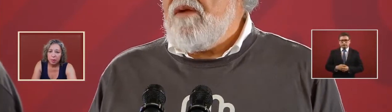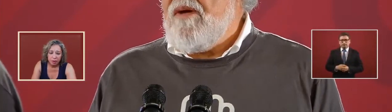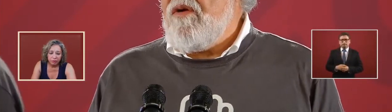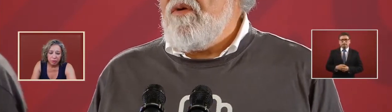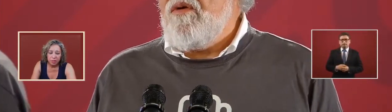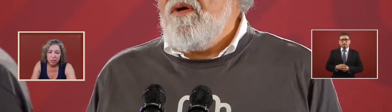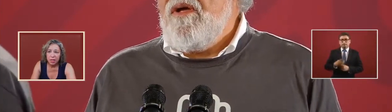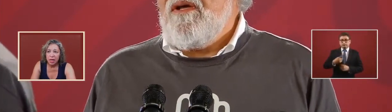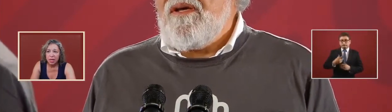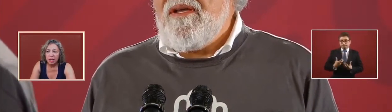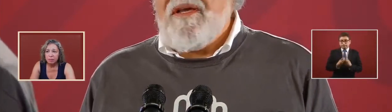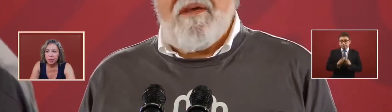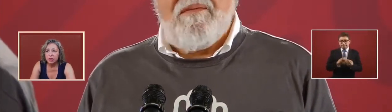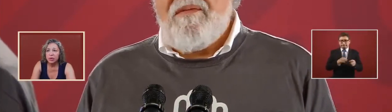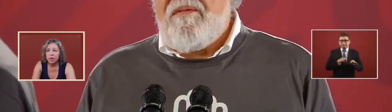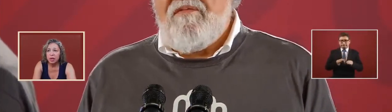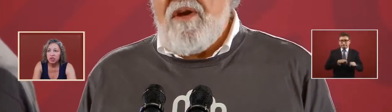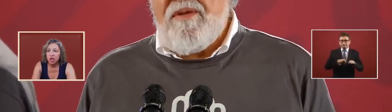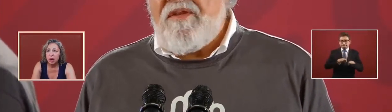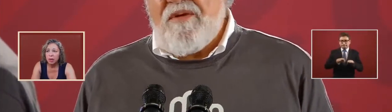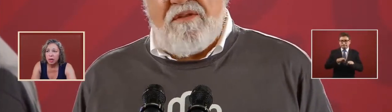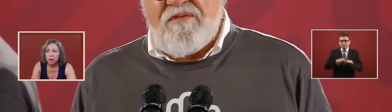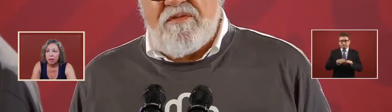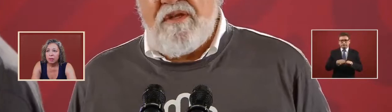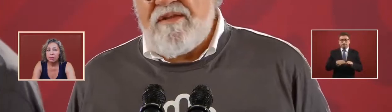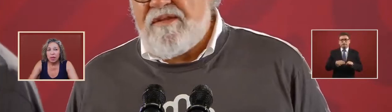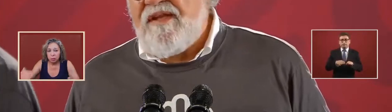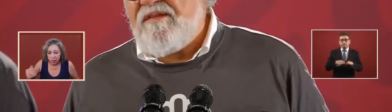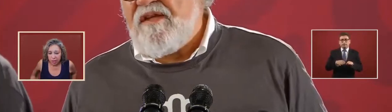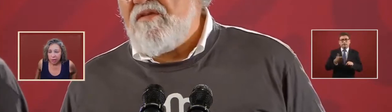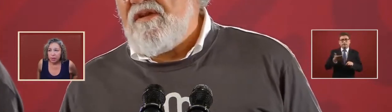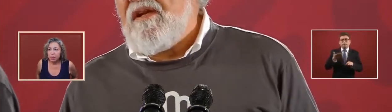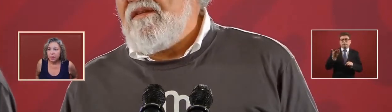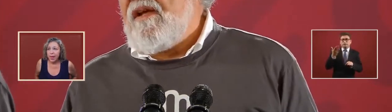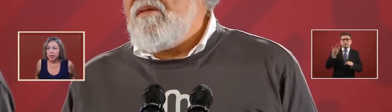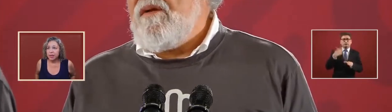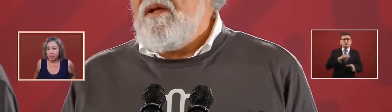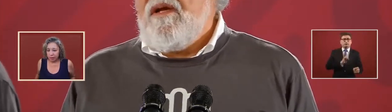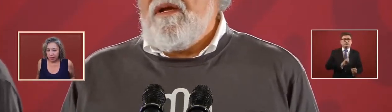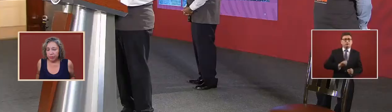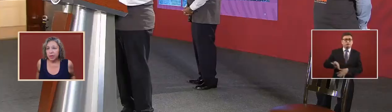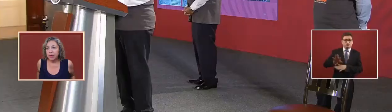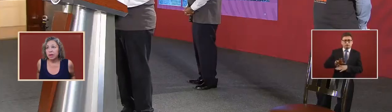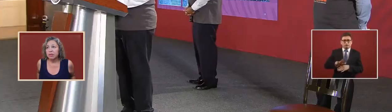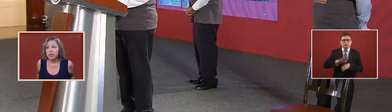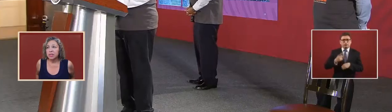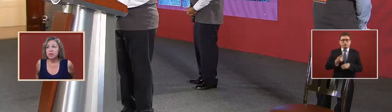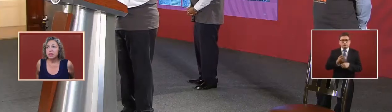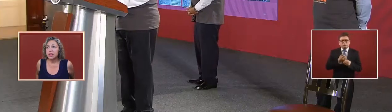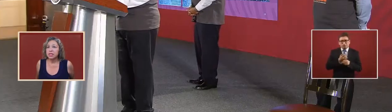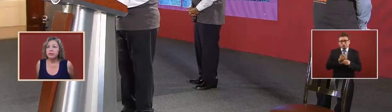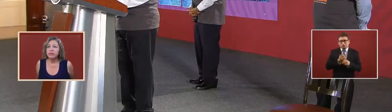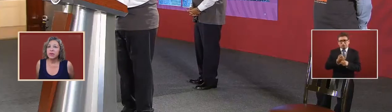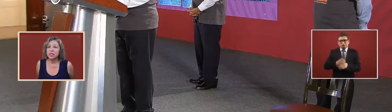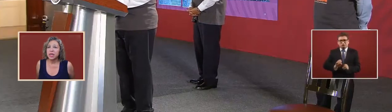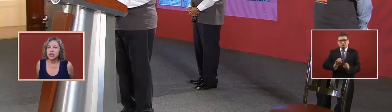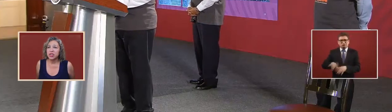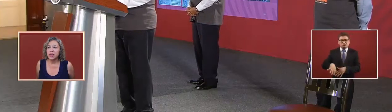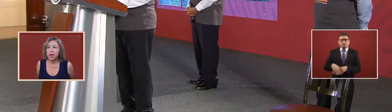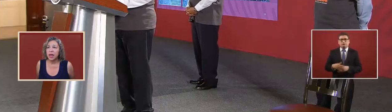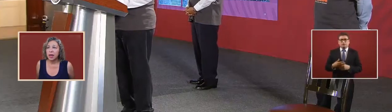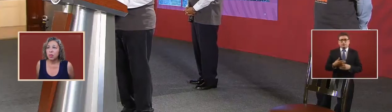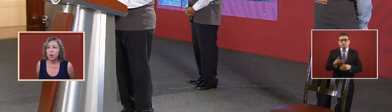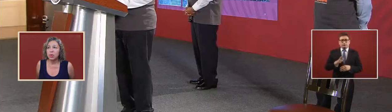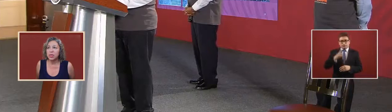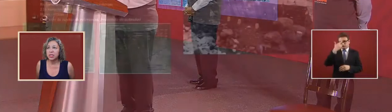geo department of policy and they've been doing a job that was had been abandoned these are the things of investigation